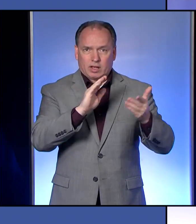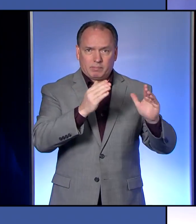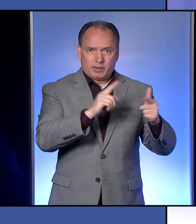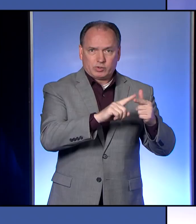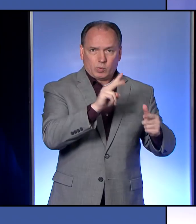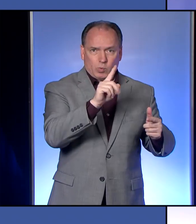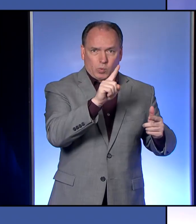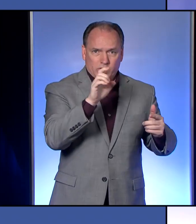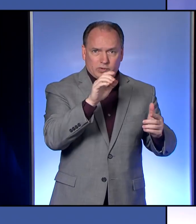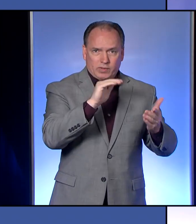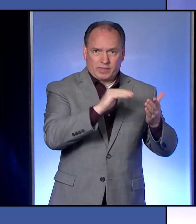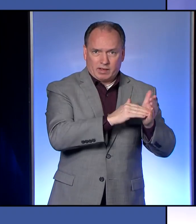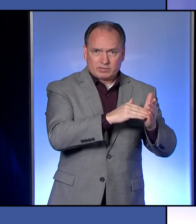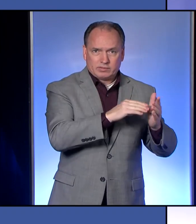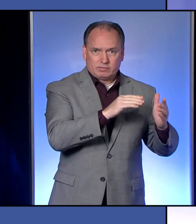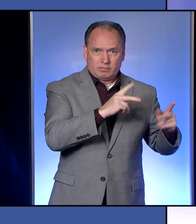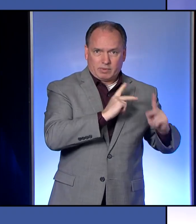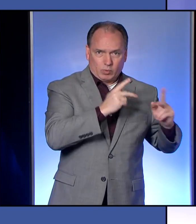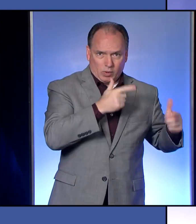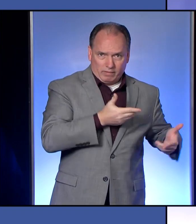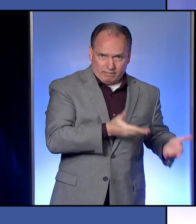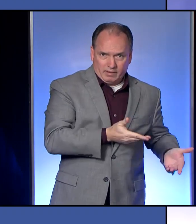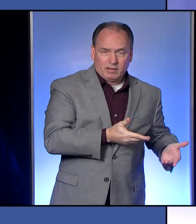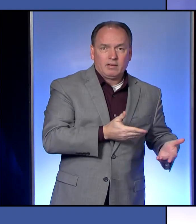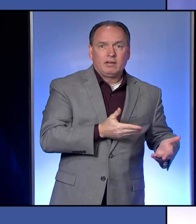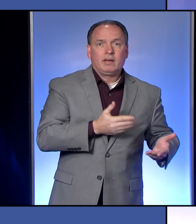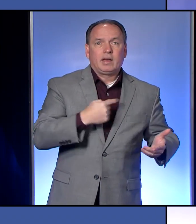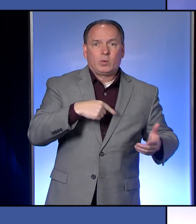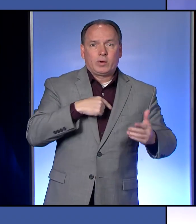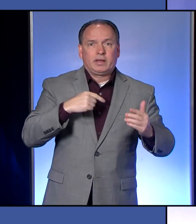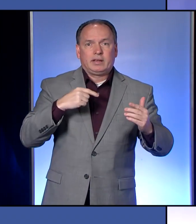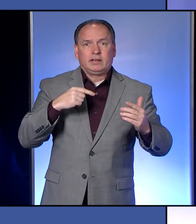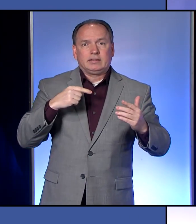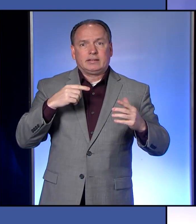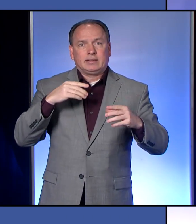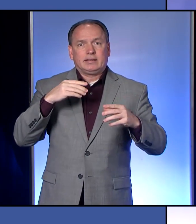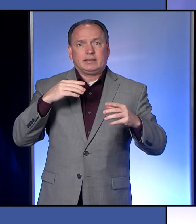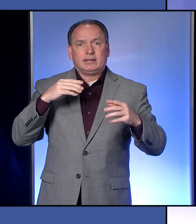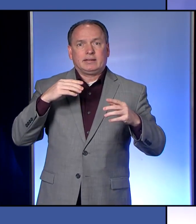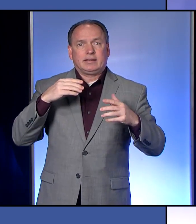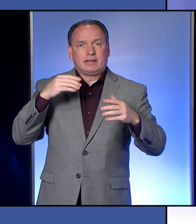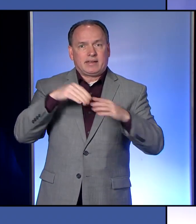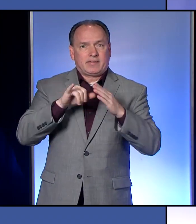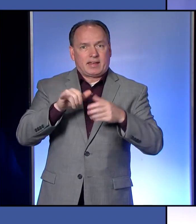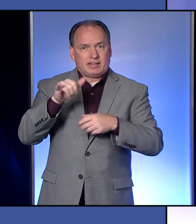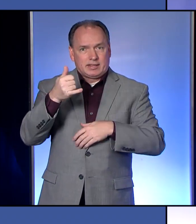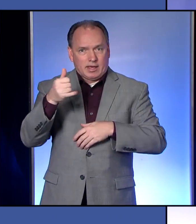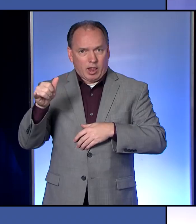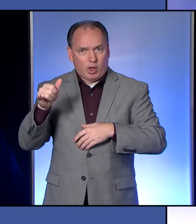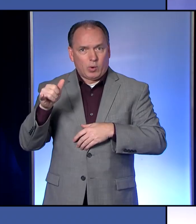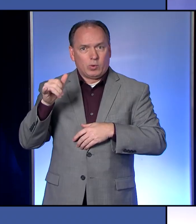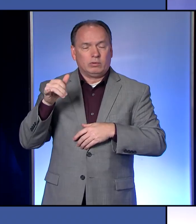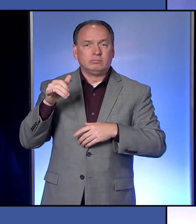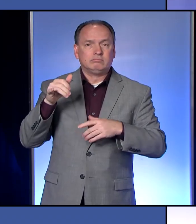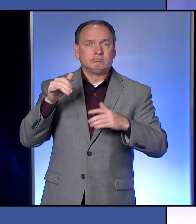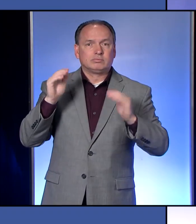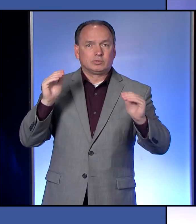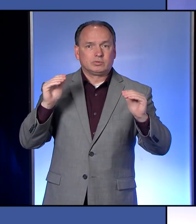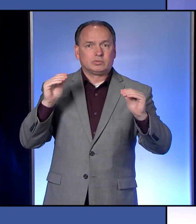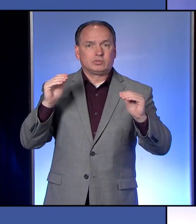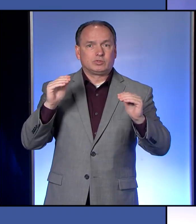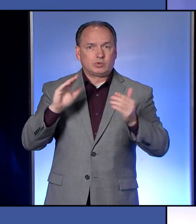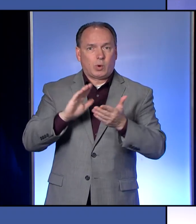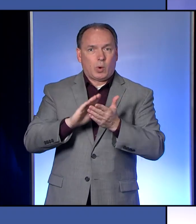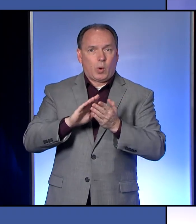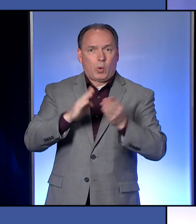14-day period and we are back in the yellow region now and able to be reopened, the state